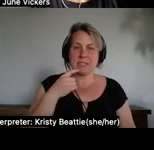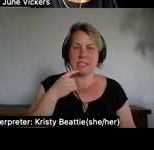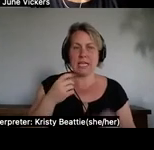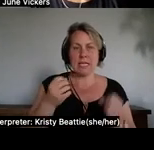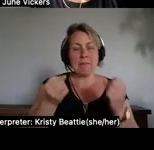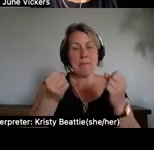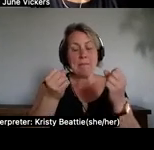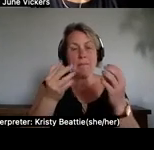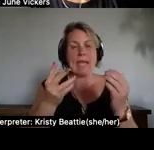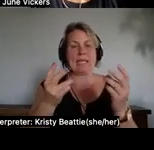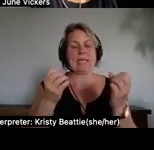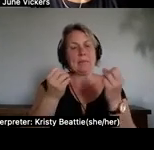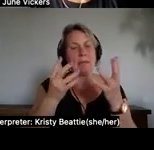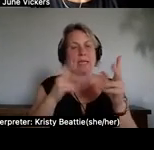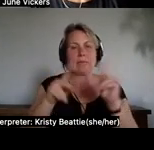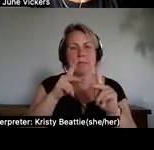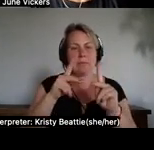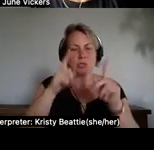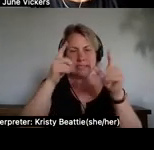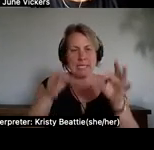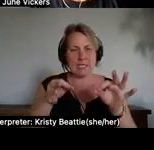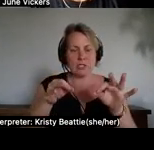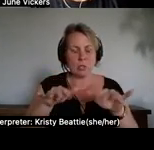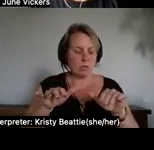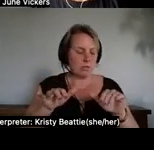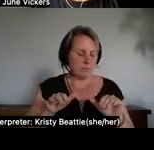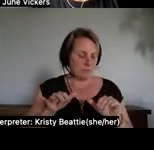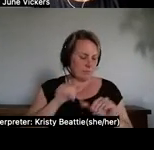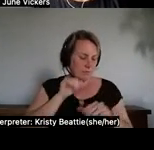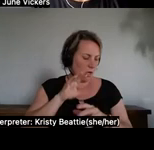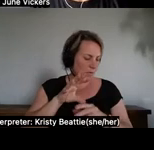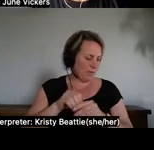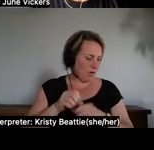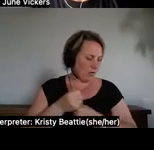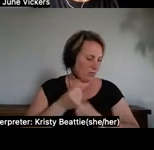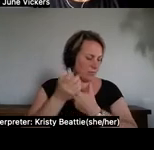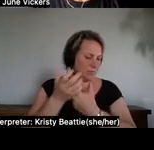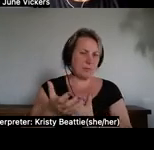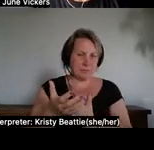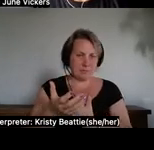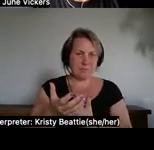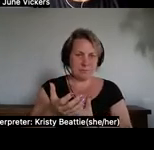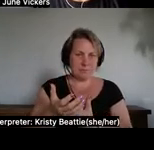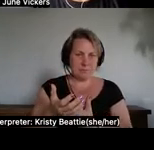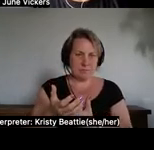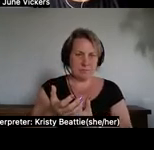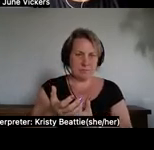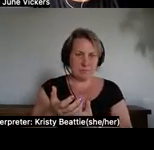6 500 those who died at an early age